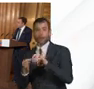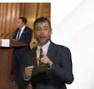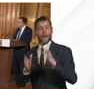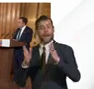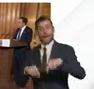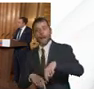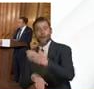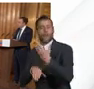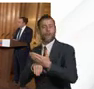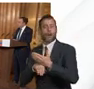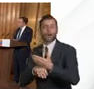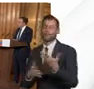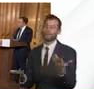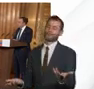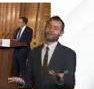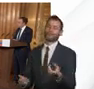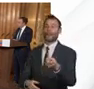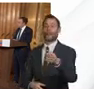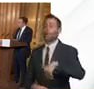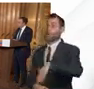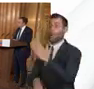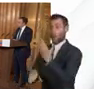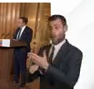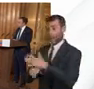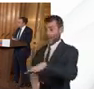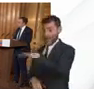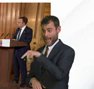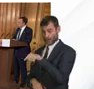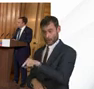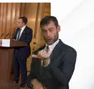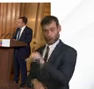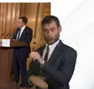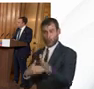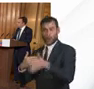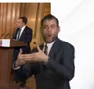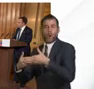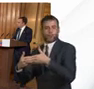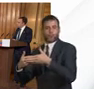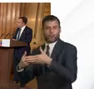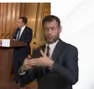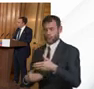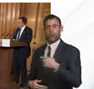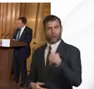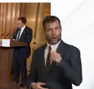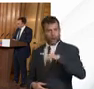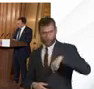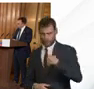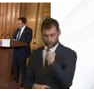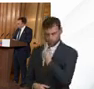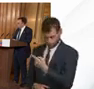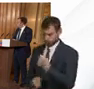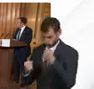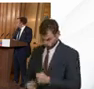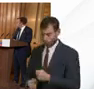you're in a workplace that we have said will close um then we're going to enforce against those uh against those